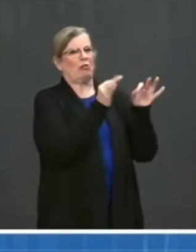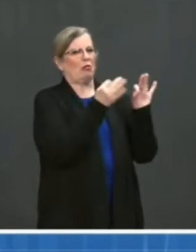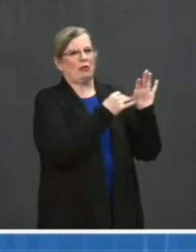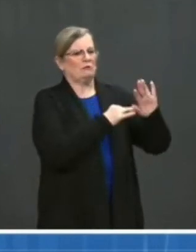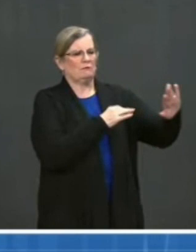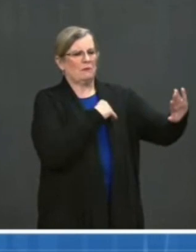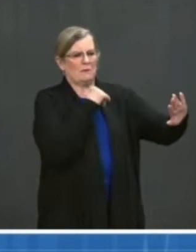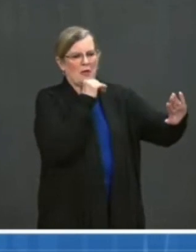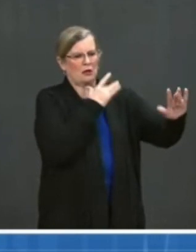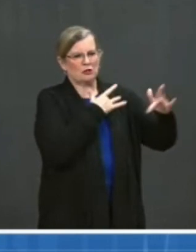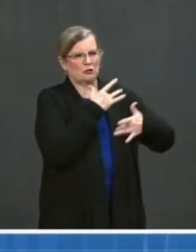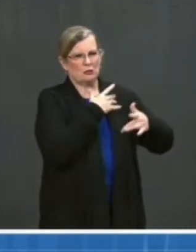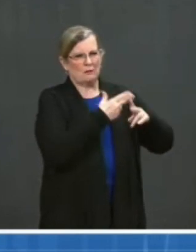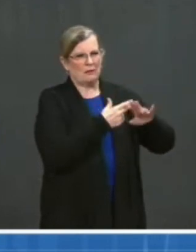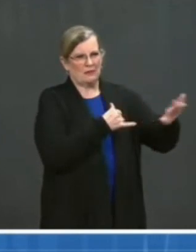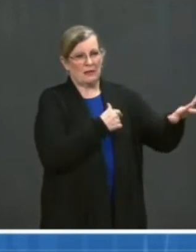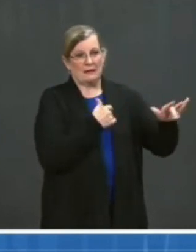with it.